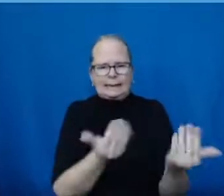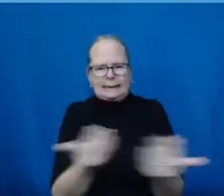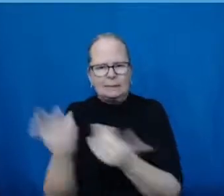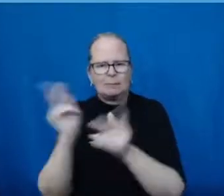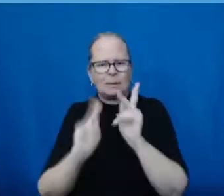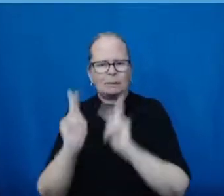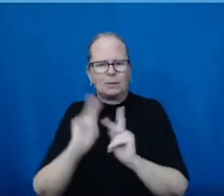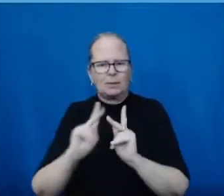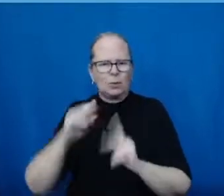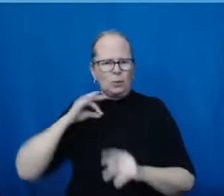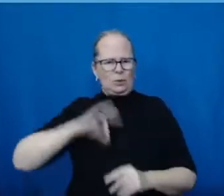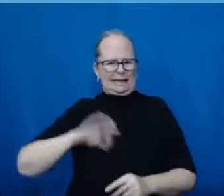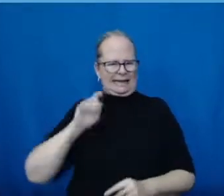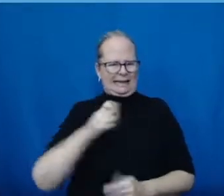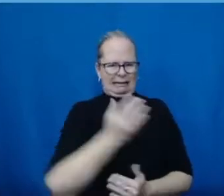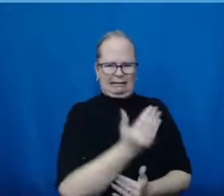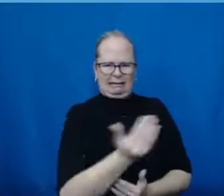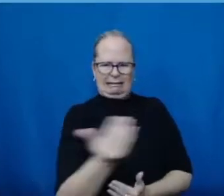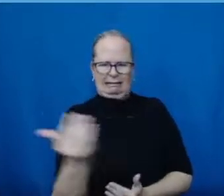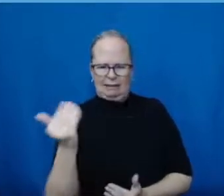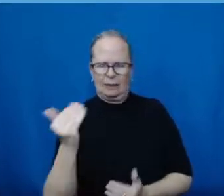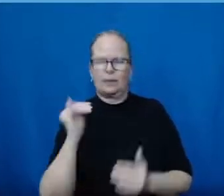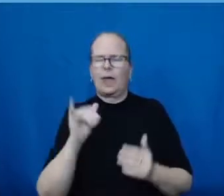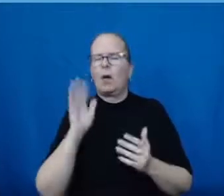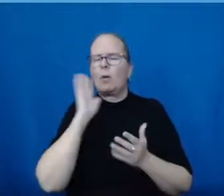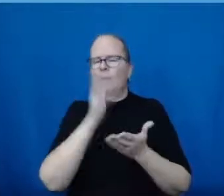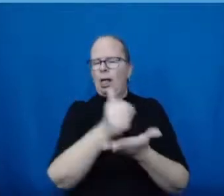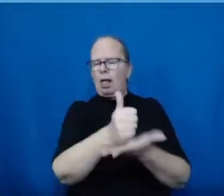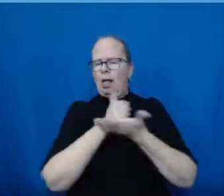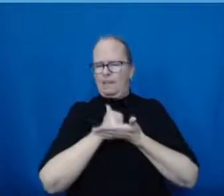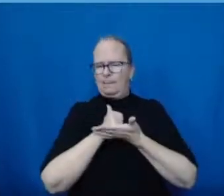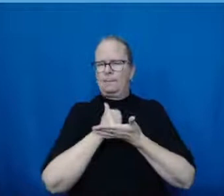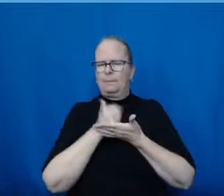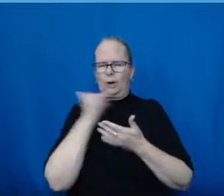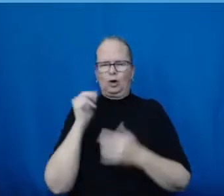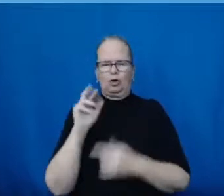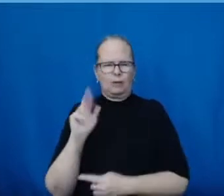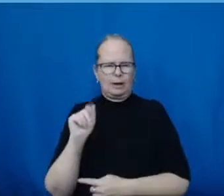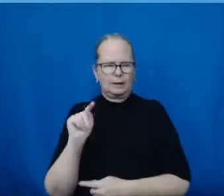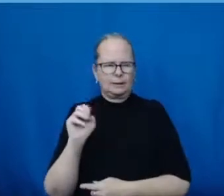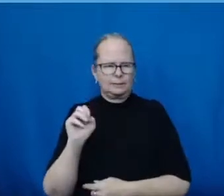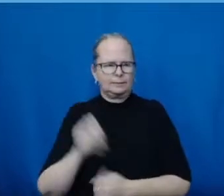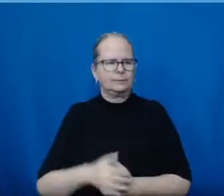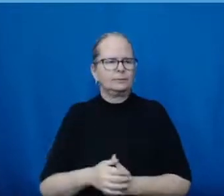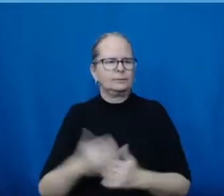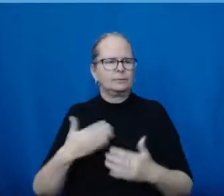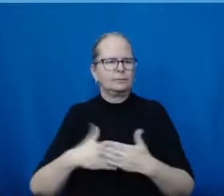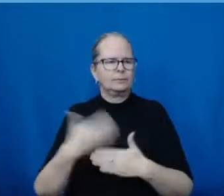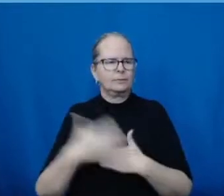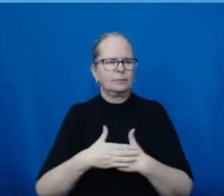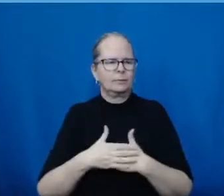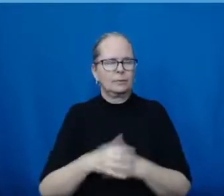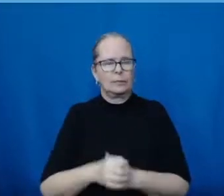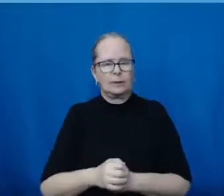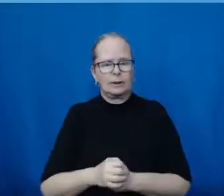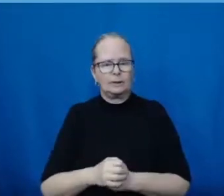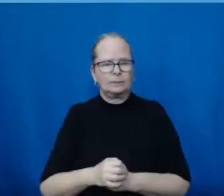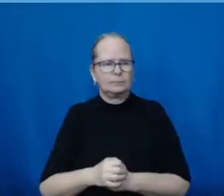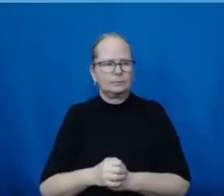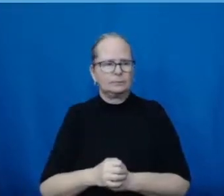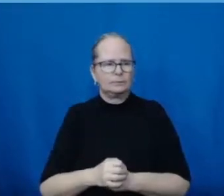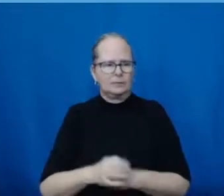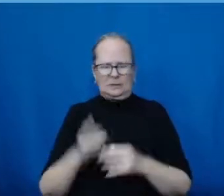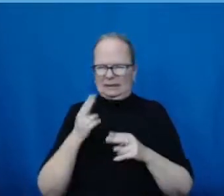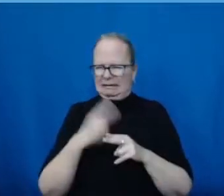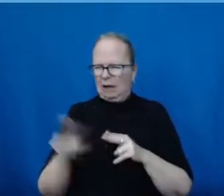Next slide. I'm going to get through these real fast. we can get some. yeah, we'll talk about this, I'm sure, in the discussion. Yes,